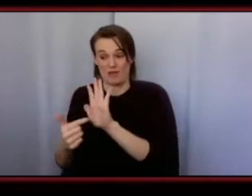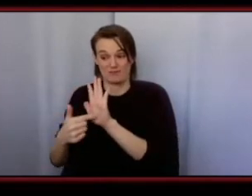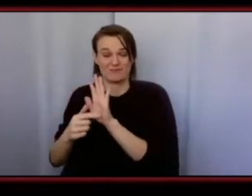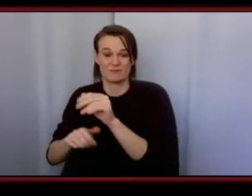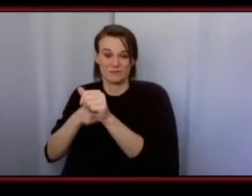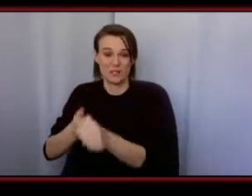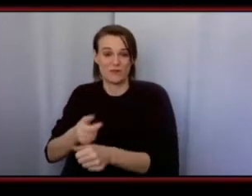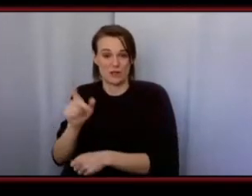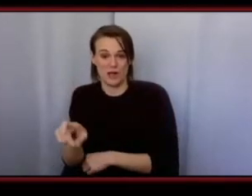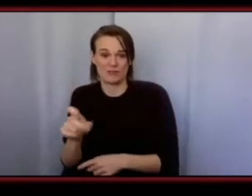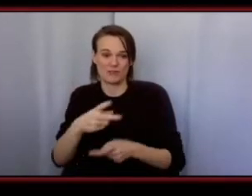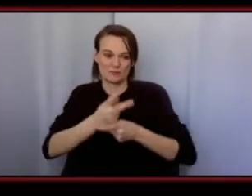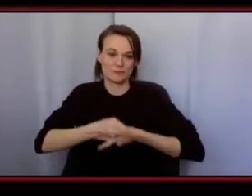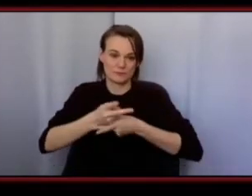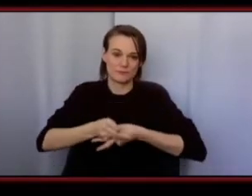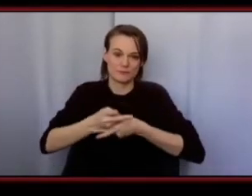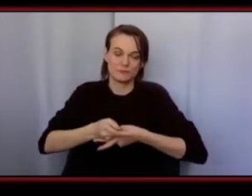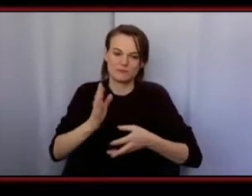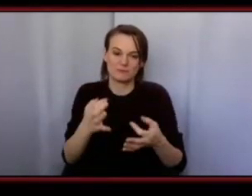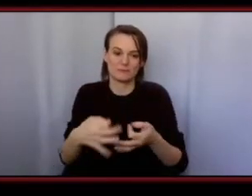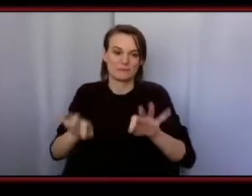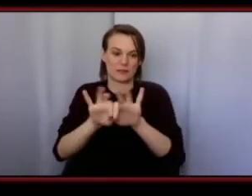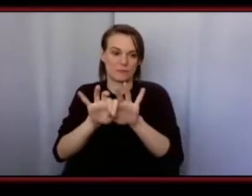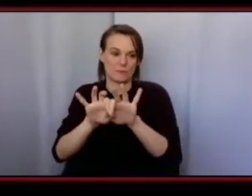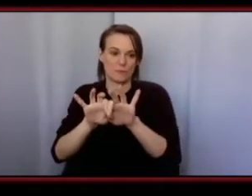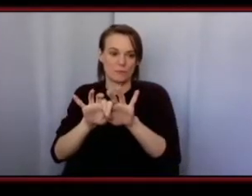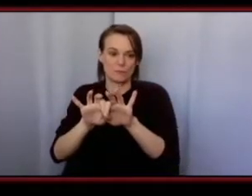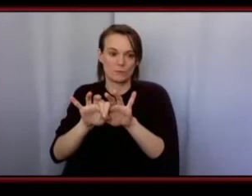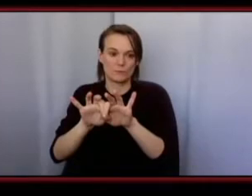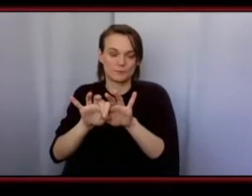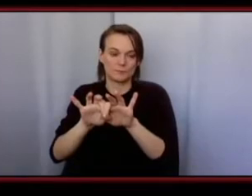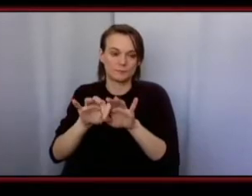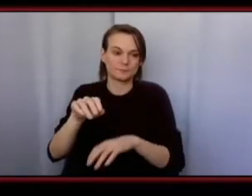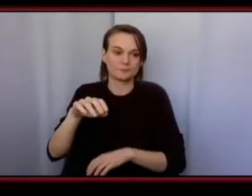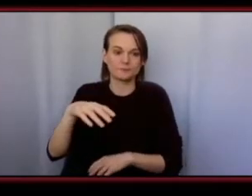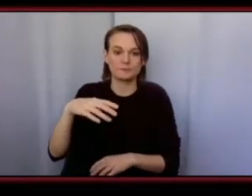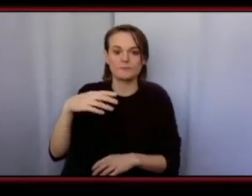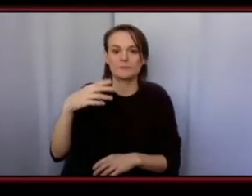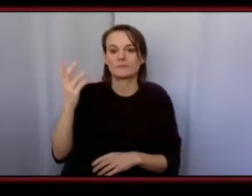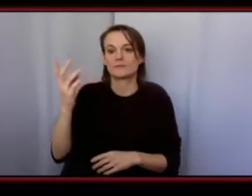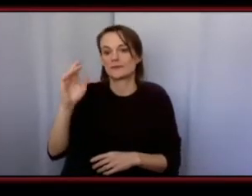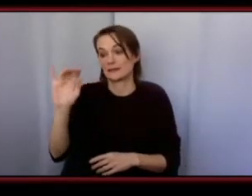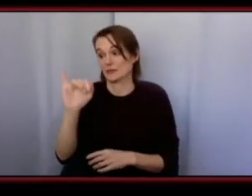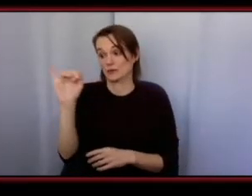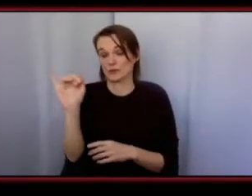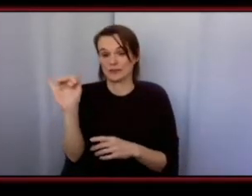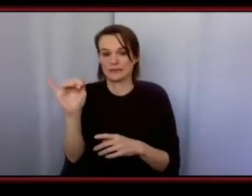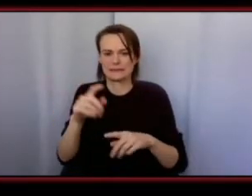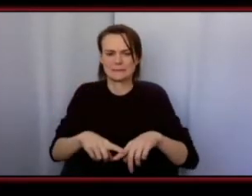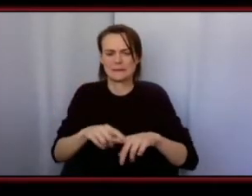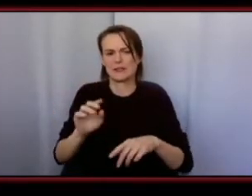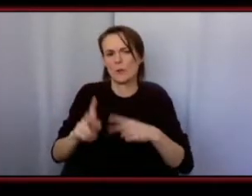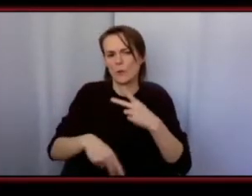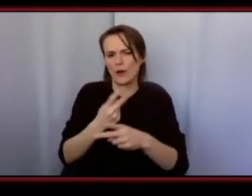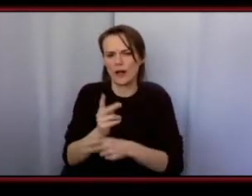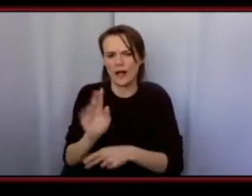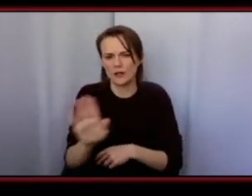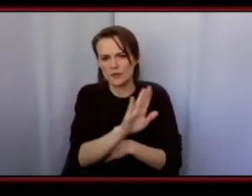know so i think that's a really important part that insurance is really depends on the product and the type of services you're offering